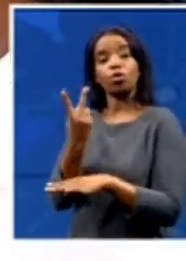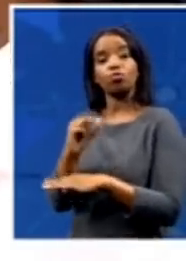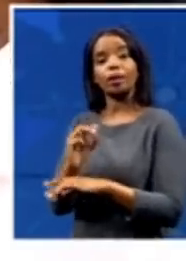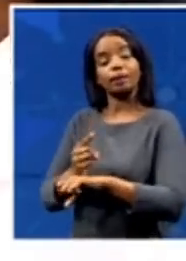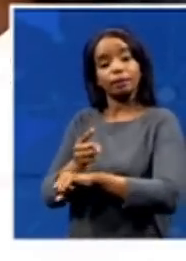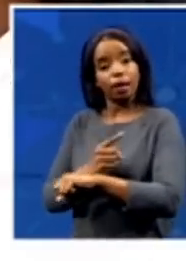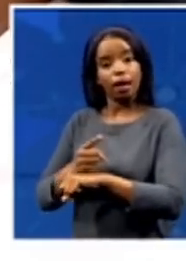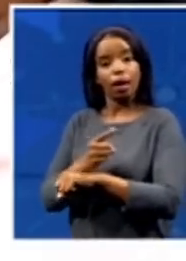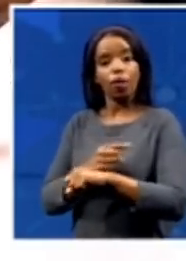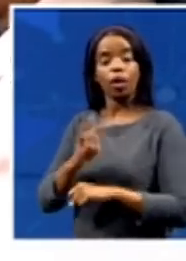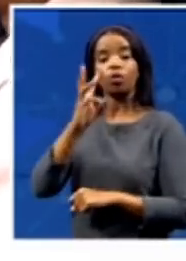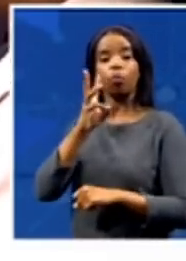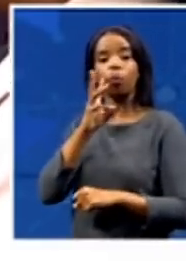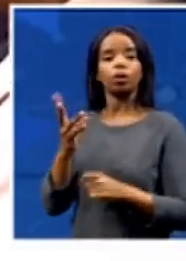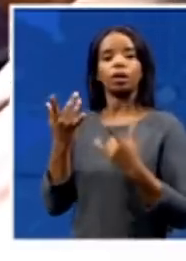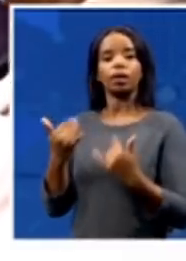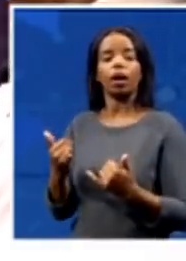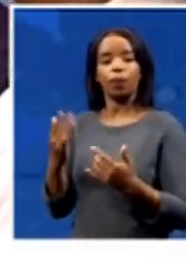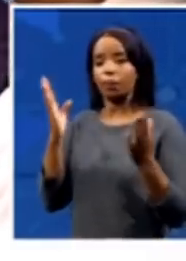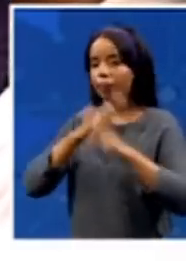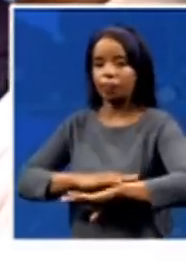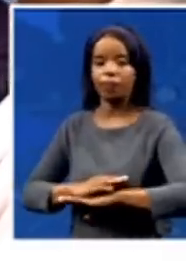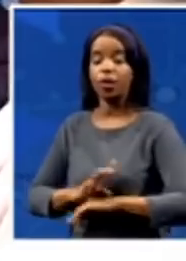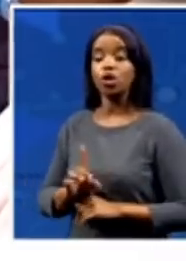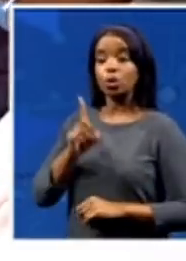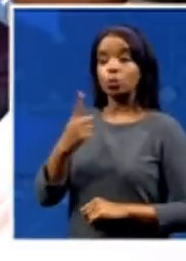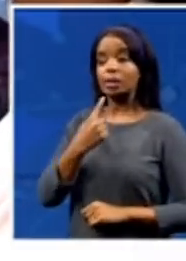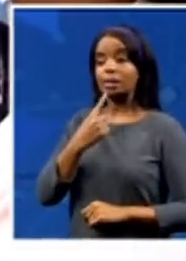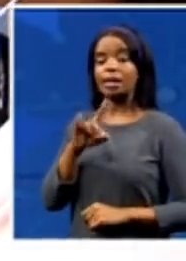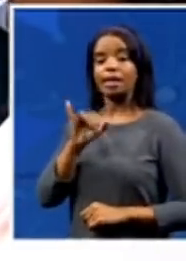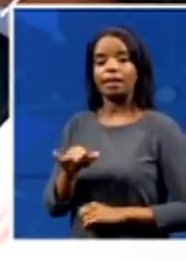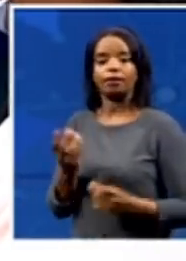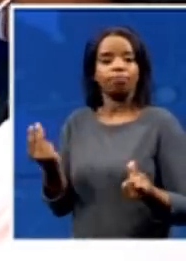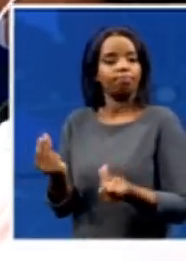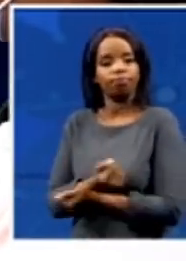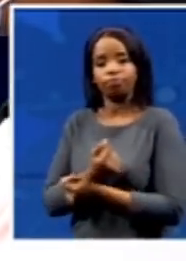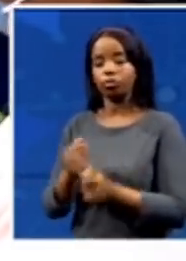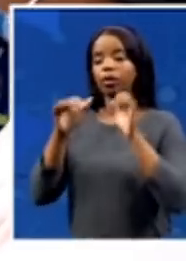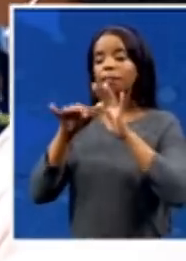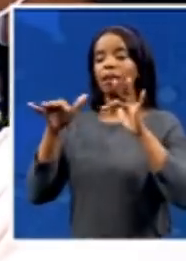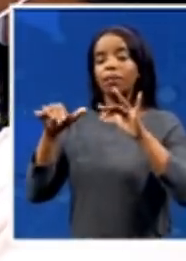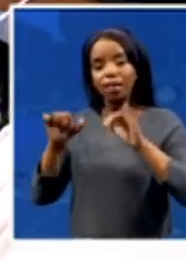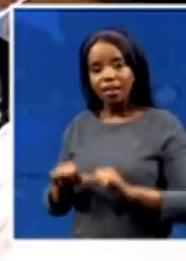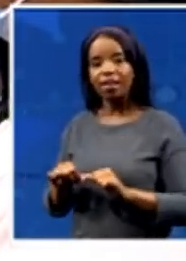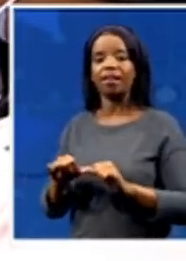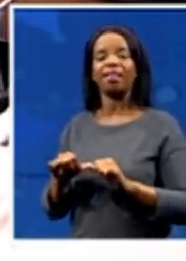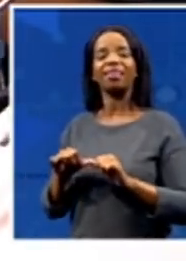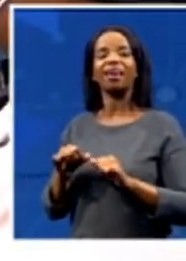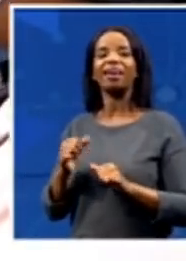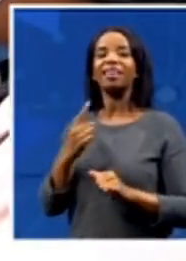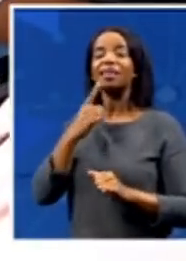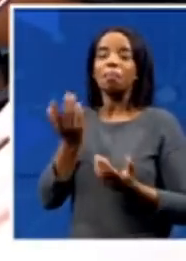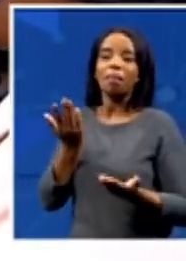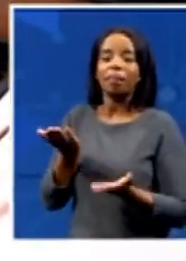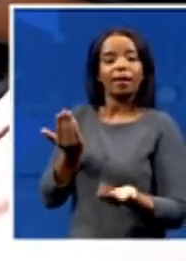you're saying that, unfortunately, residents of Etteguini must expect that in the coming days and the coming weeks that they're still going to be